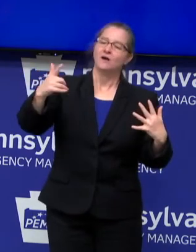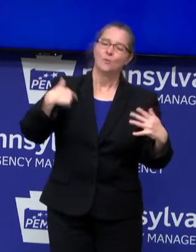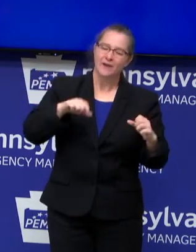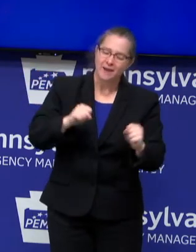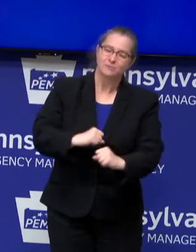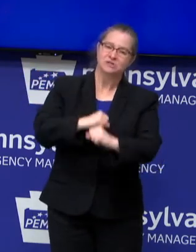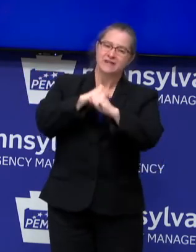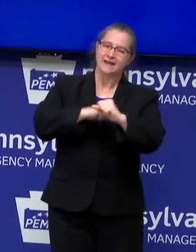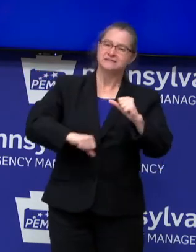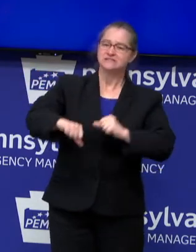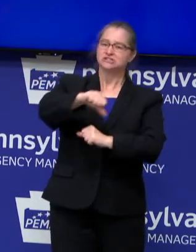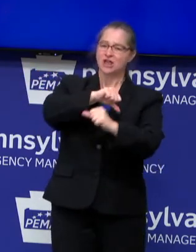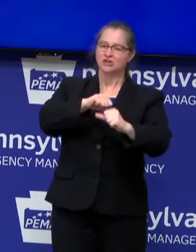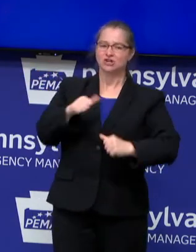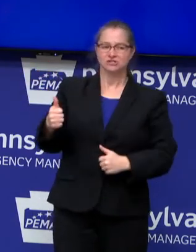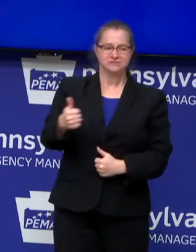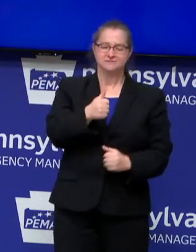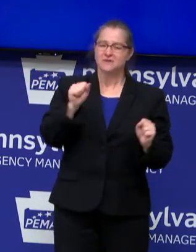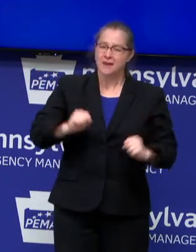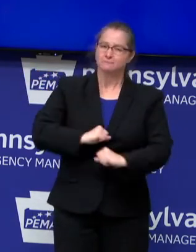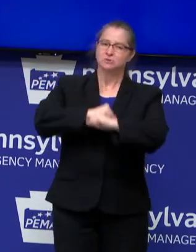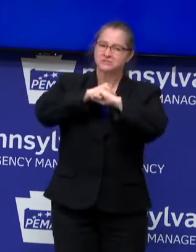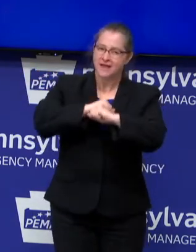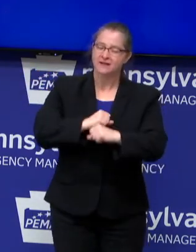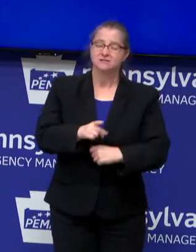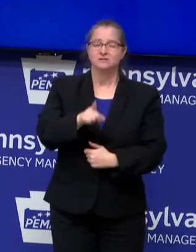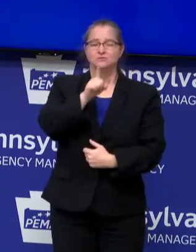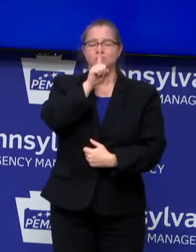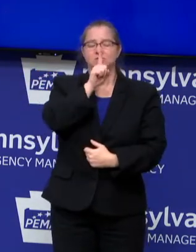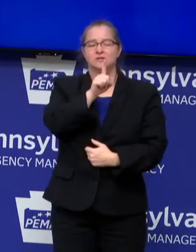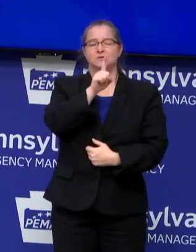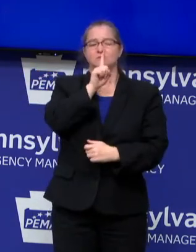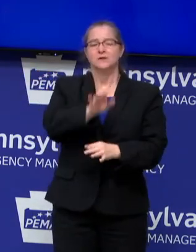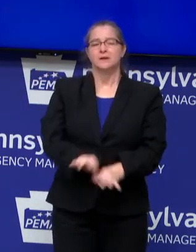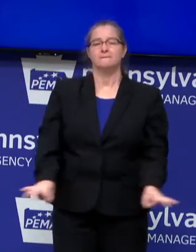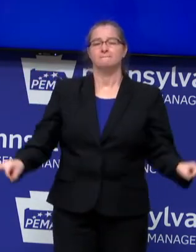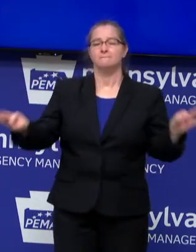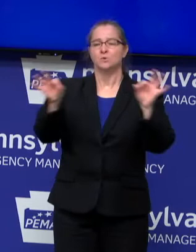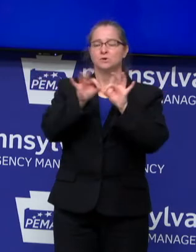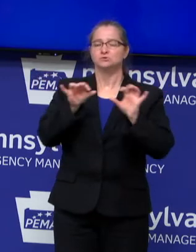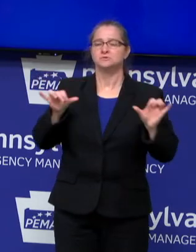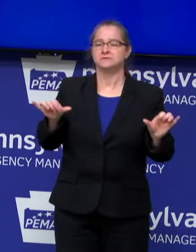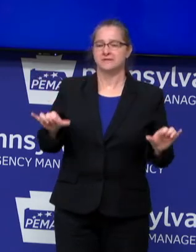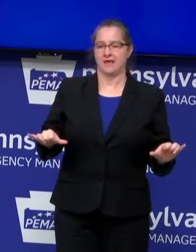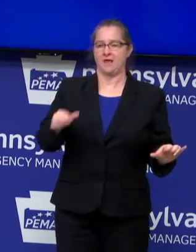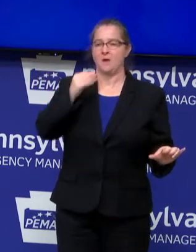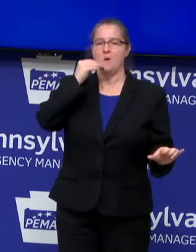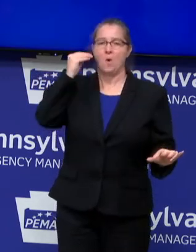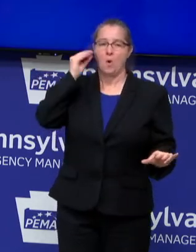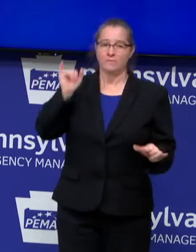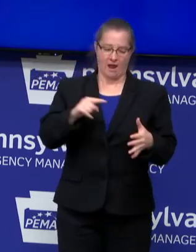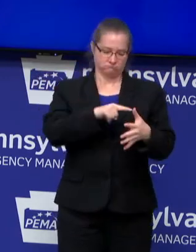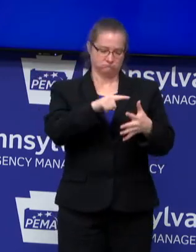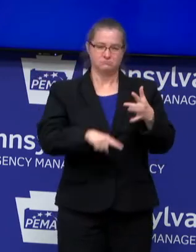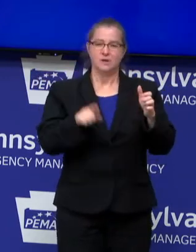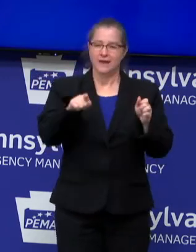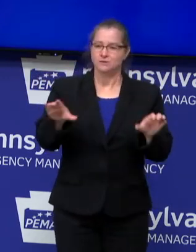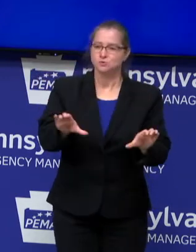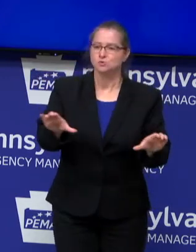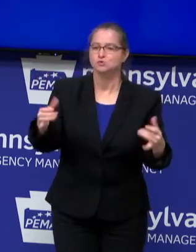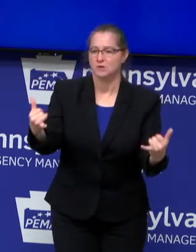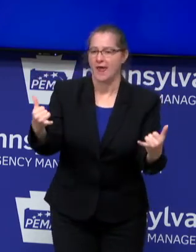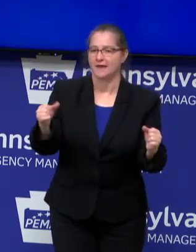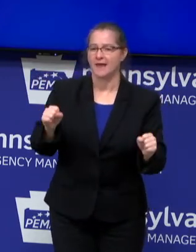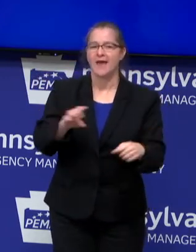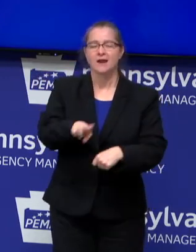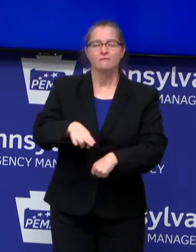other and ourselves with that. It is really, really, really important. These are actions that you can take today. And, of course,